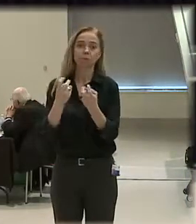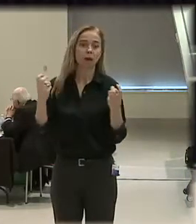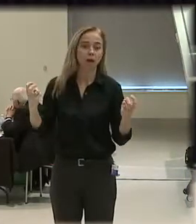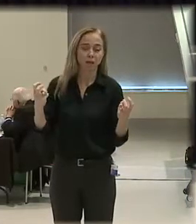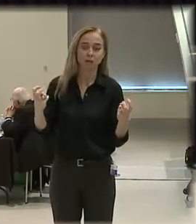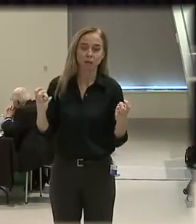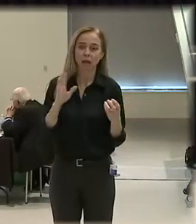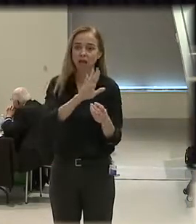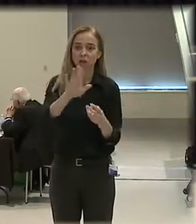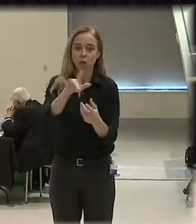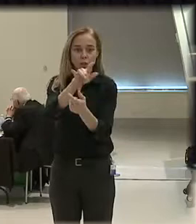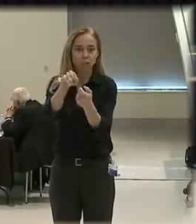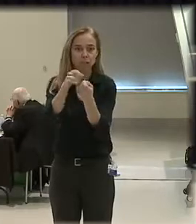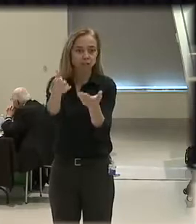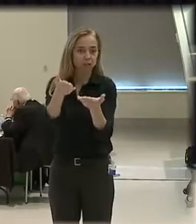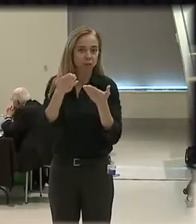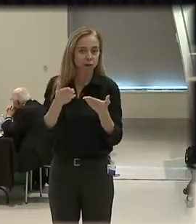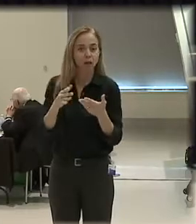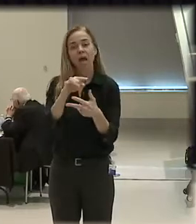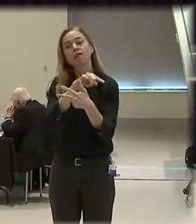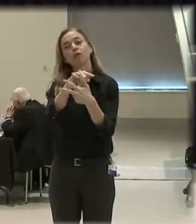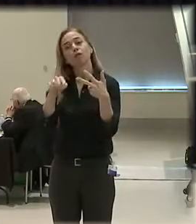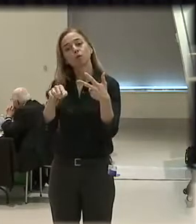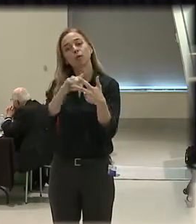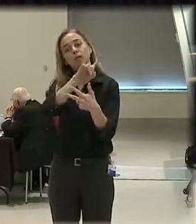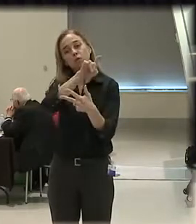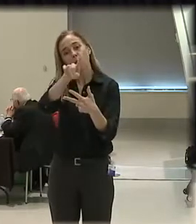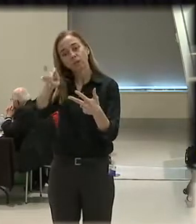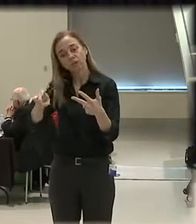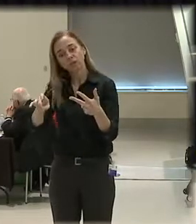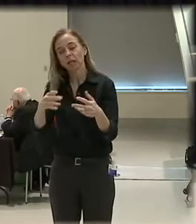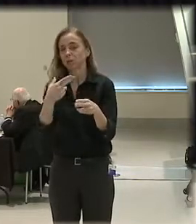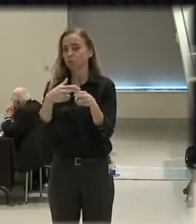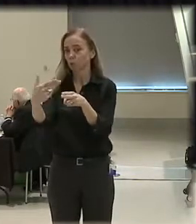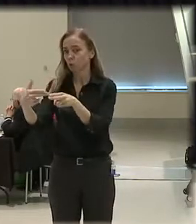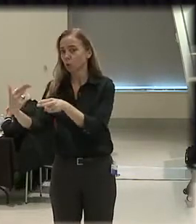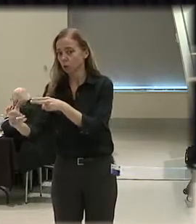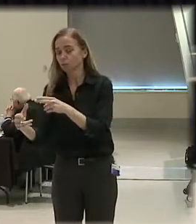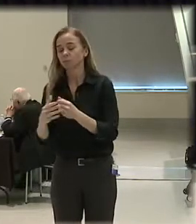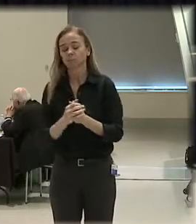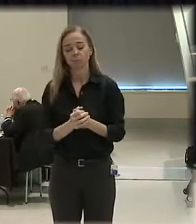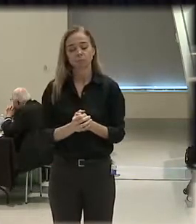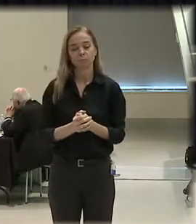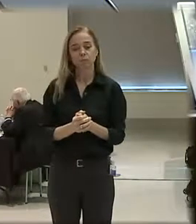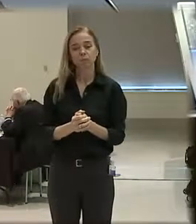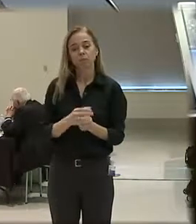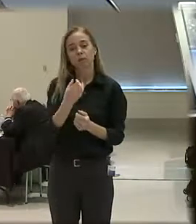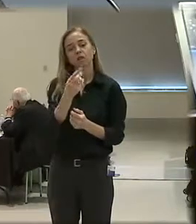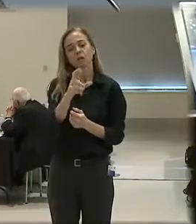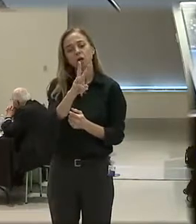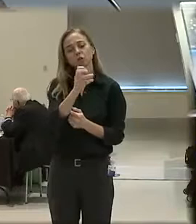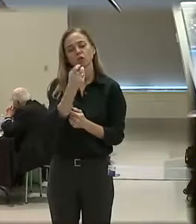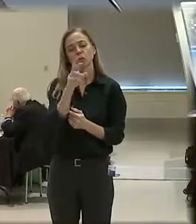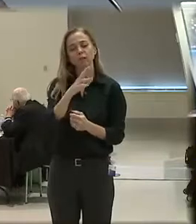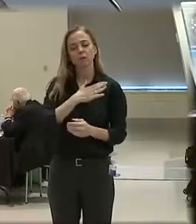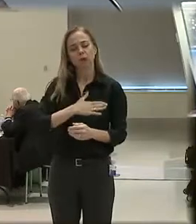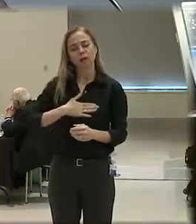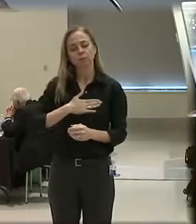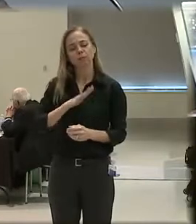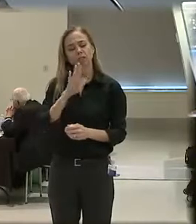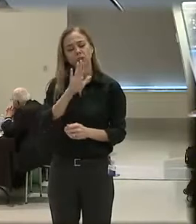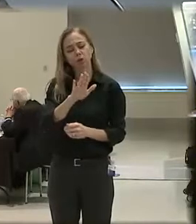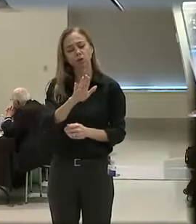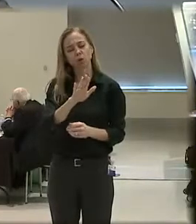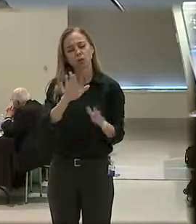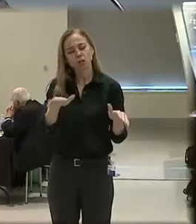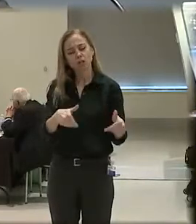specific recommendations. I just have three directed questions, and I'll make them short so I can get your answers. Dr. Rexwell, I really appreciated your referencing